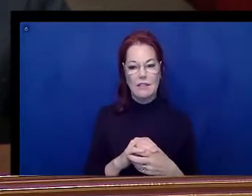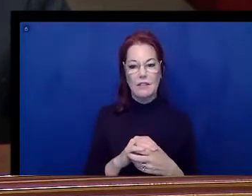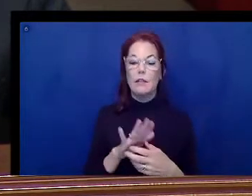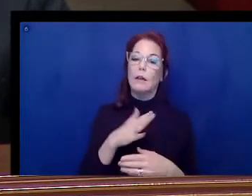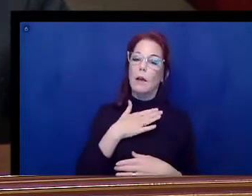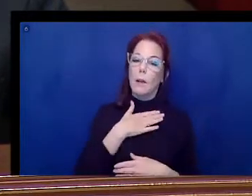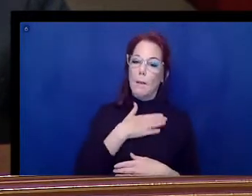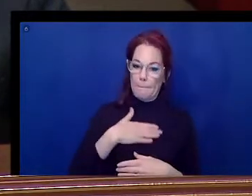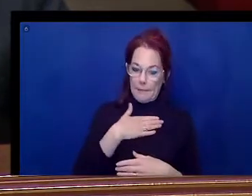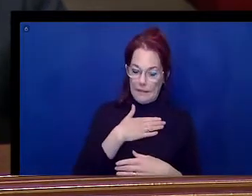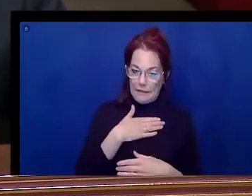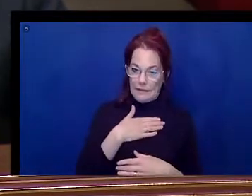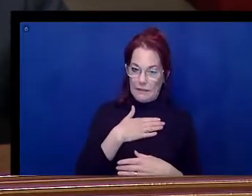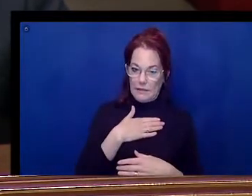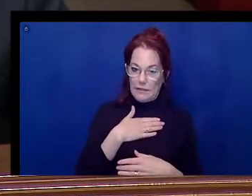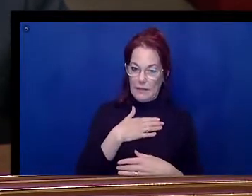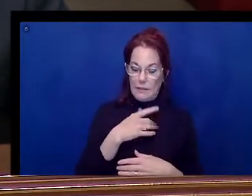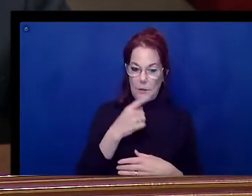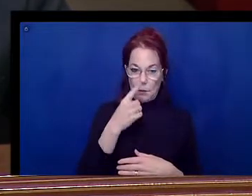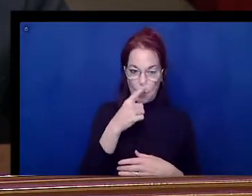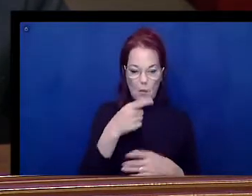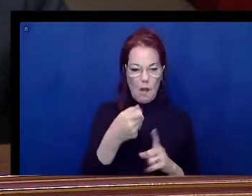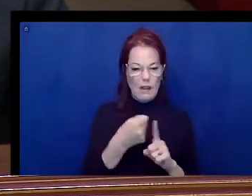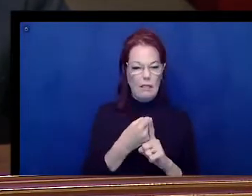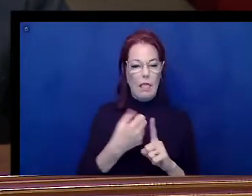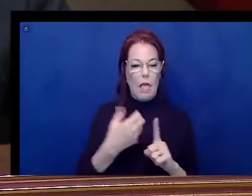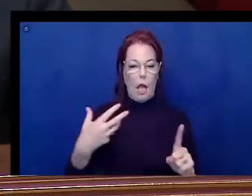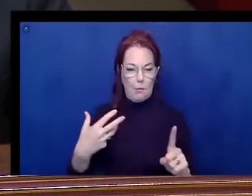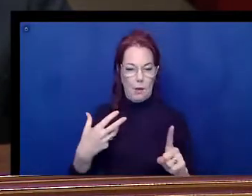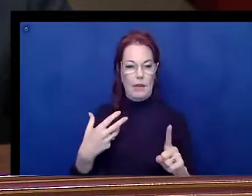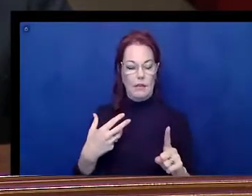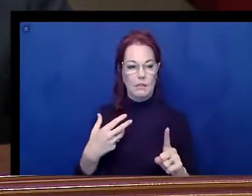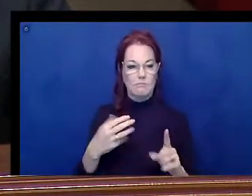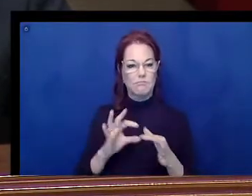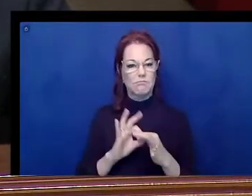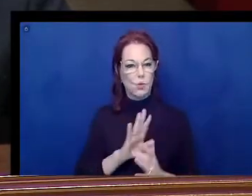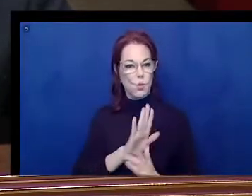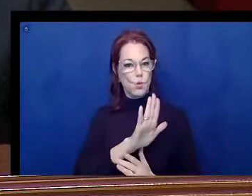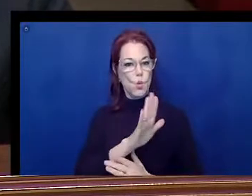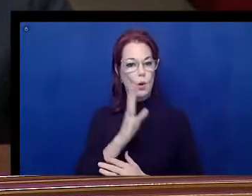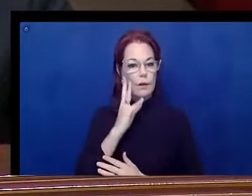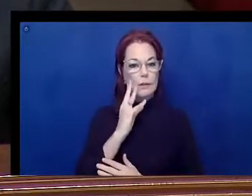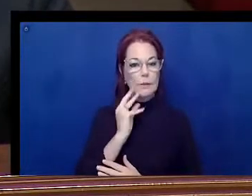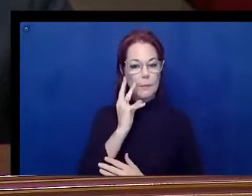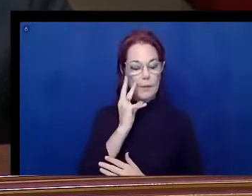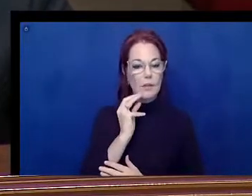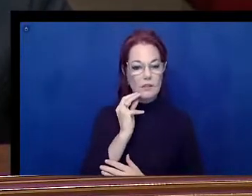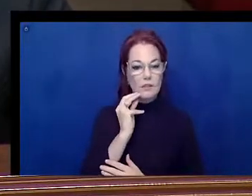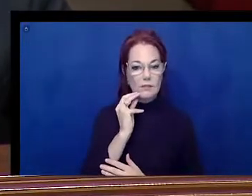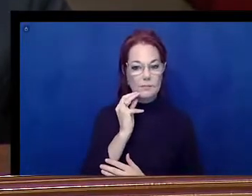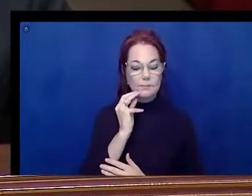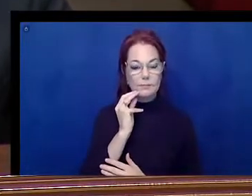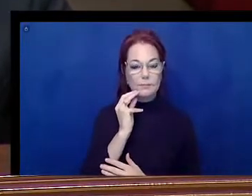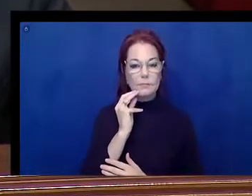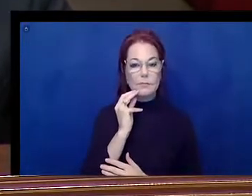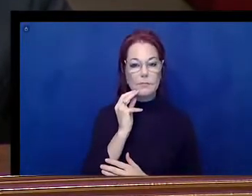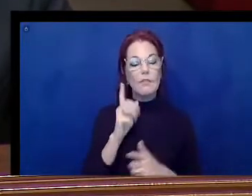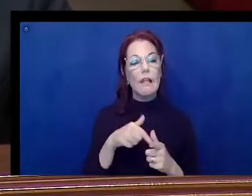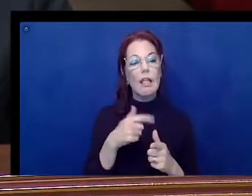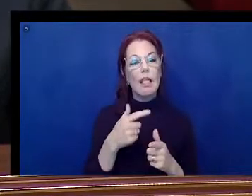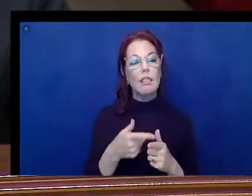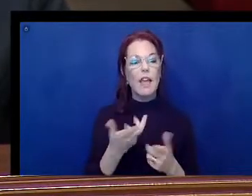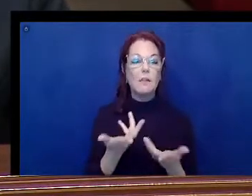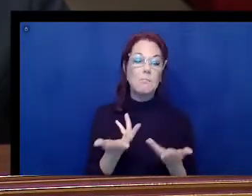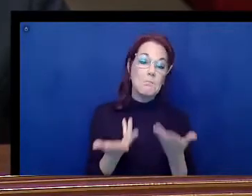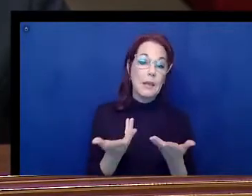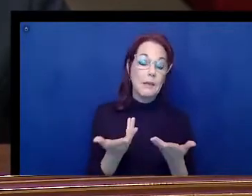on, in your particular case, what you've experienced, and then maybe give me a few ideas,